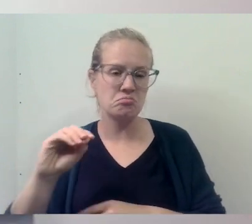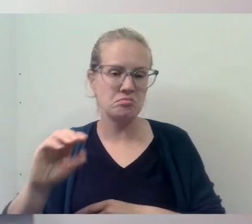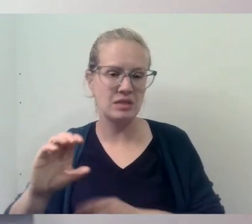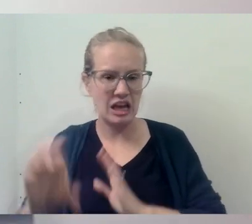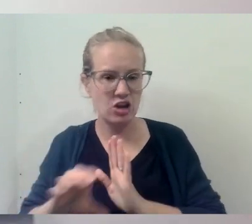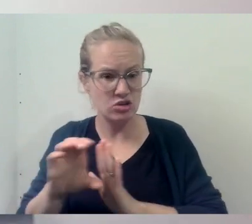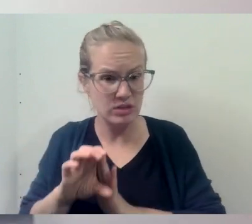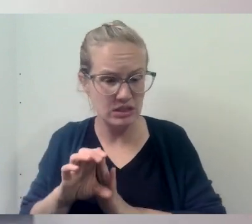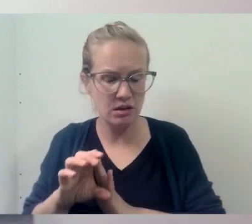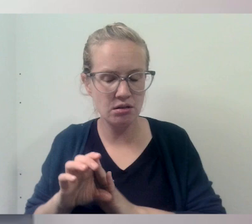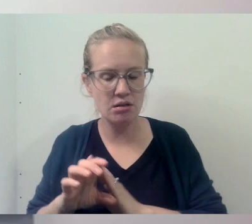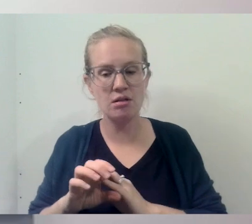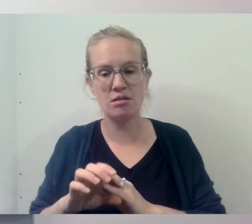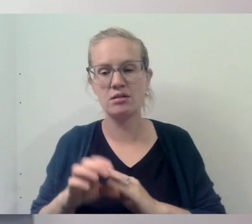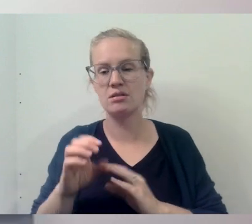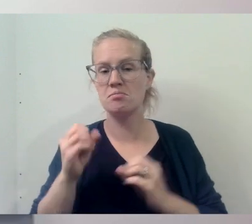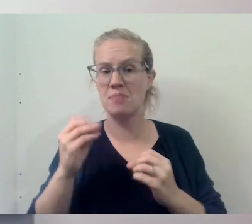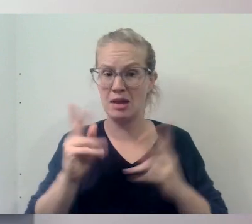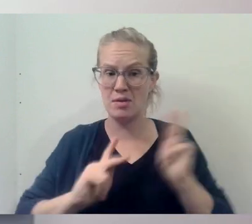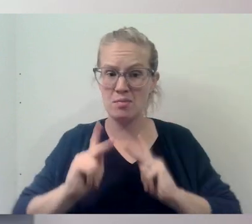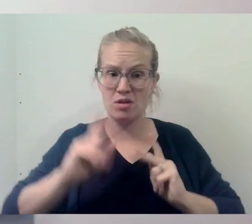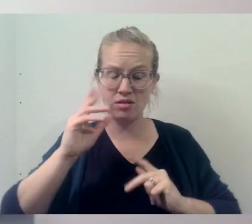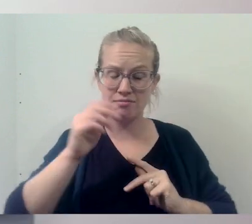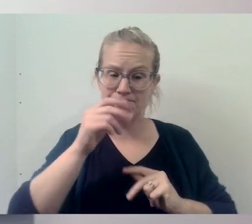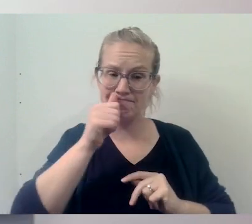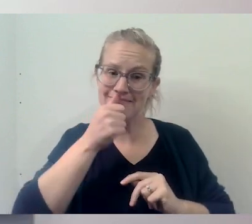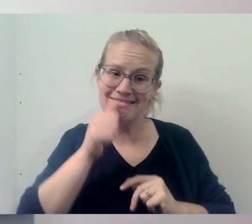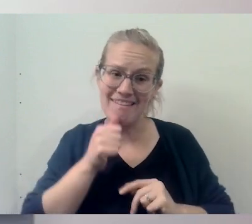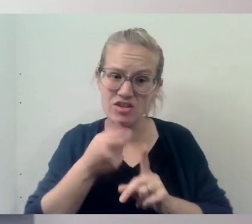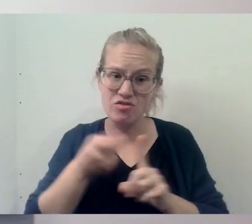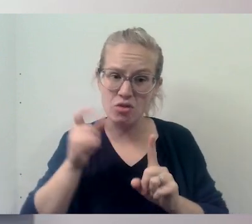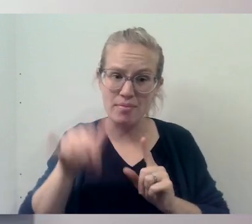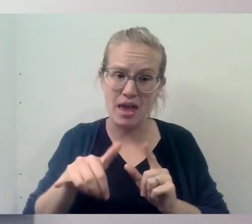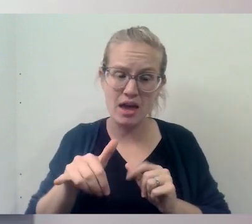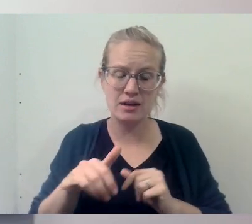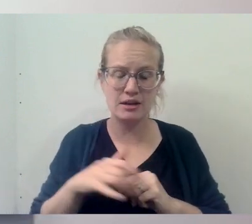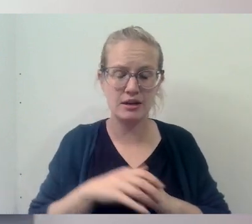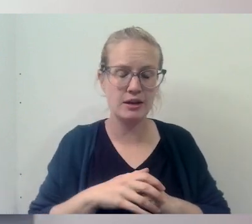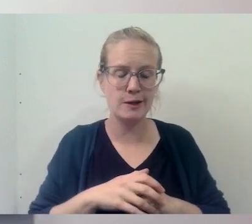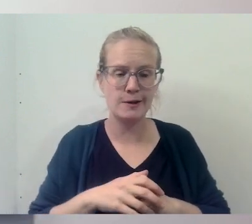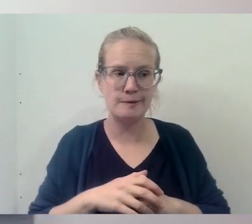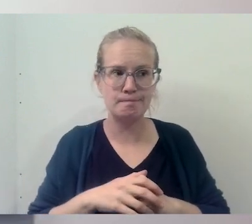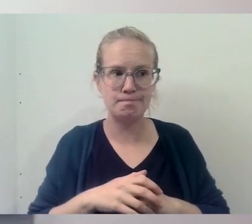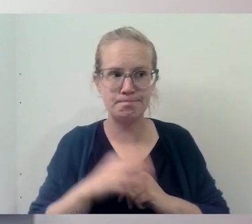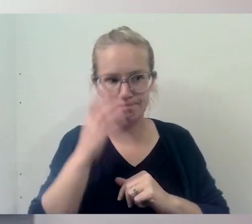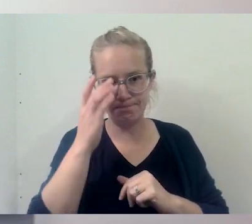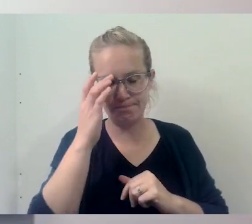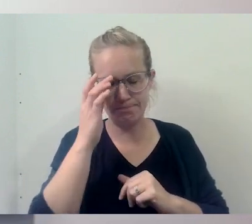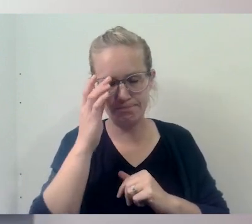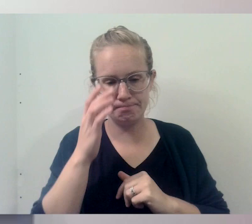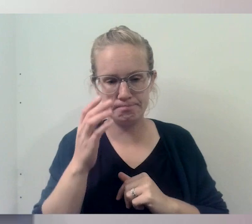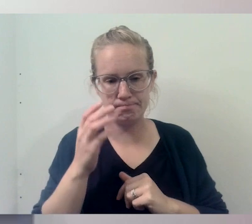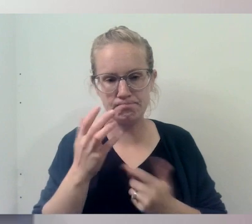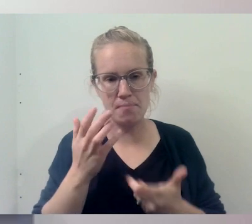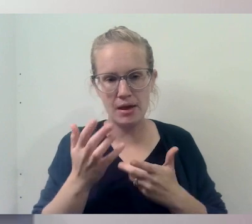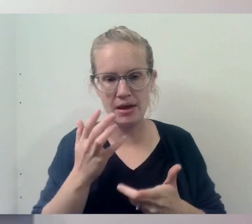a lot of people sort of suffer from that where, um, they, uh, they may suffer